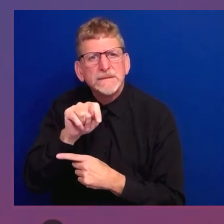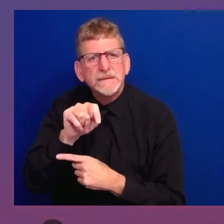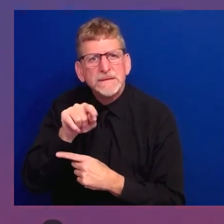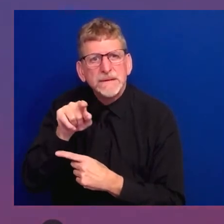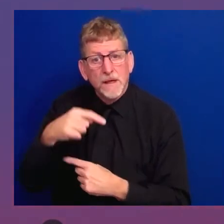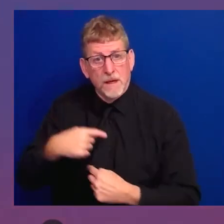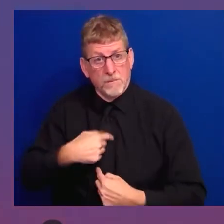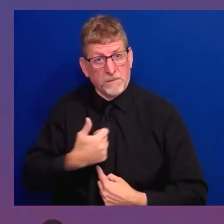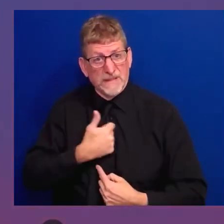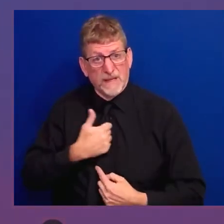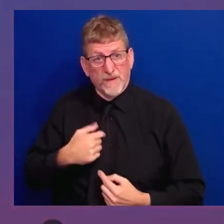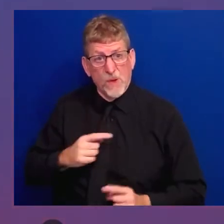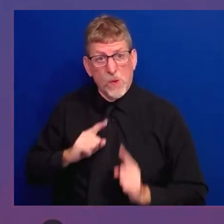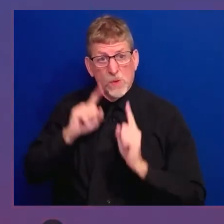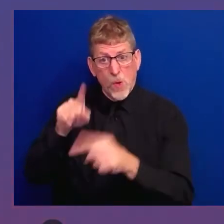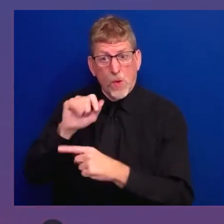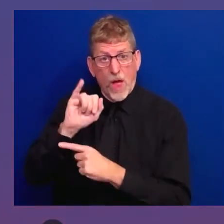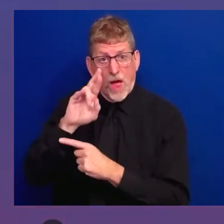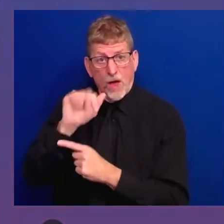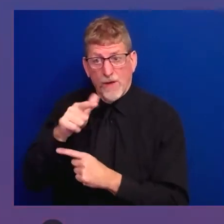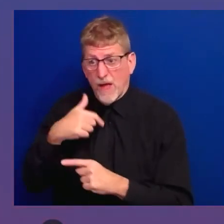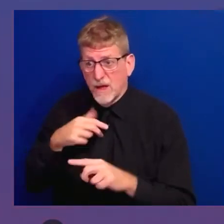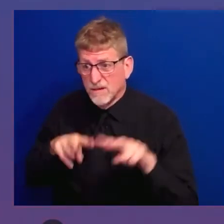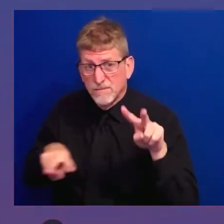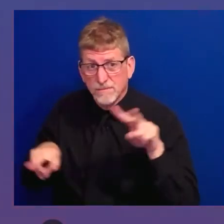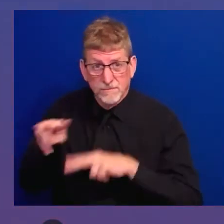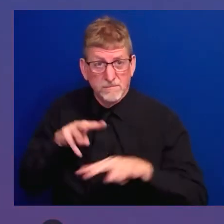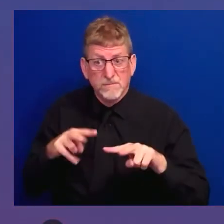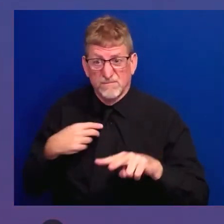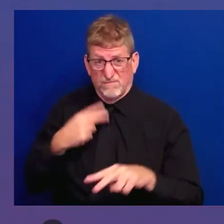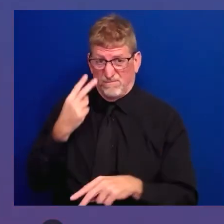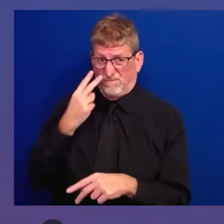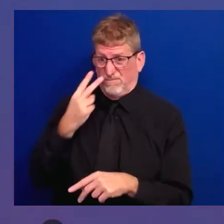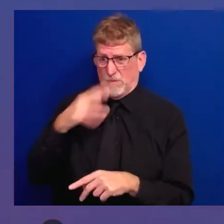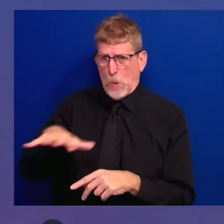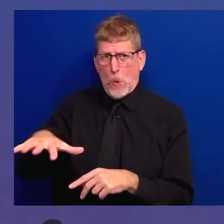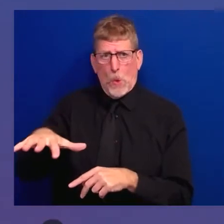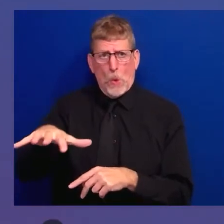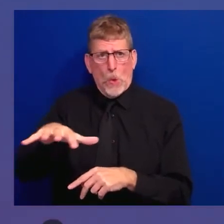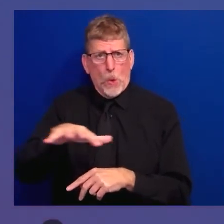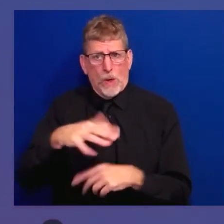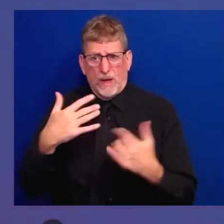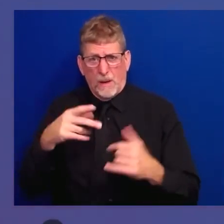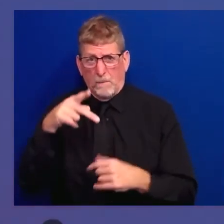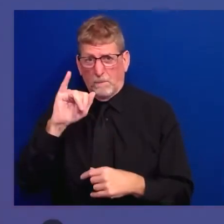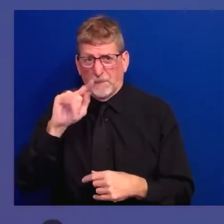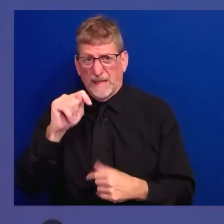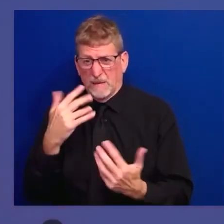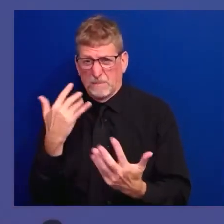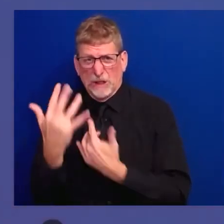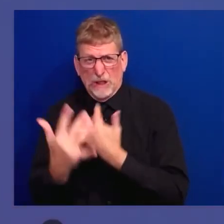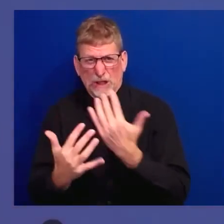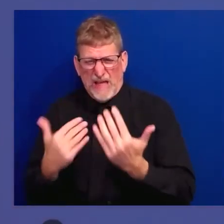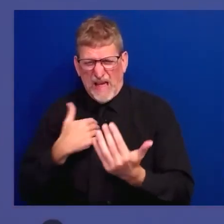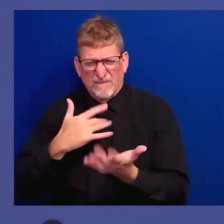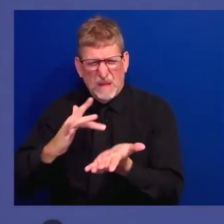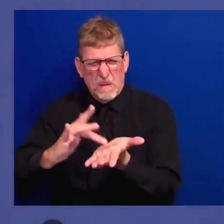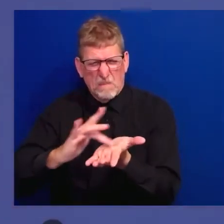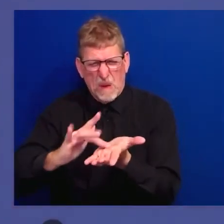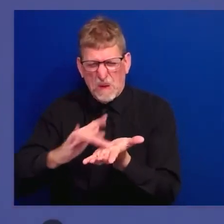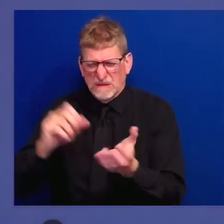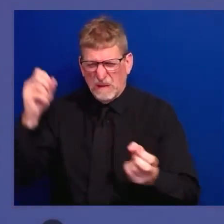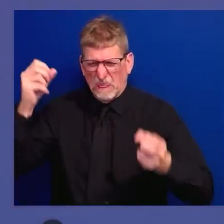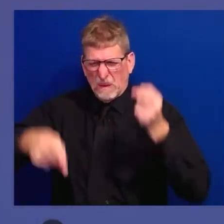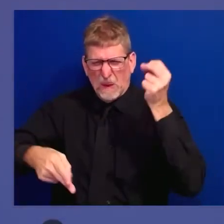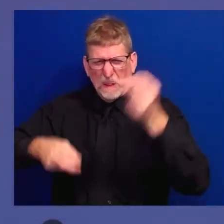vice president. The burn pits that incinerate wastes of war, medical and hazardous materials, jet fuel, and so much more.